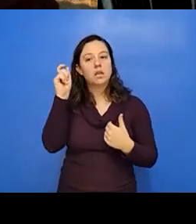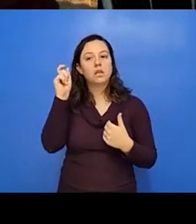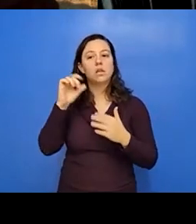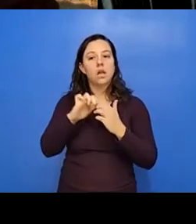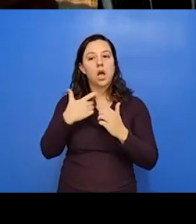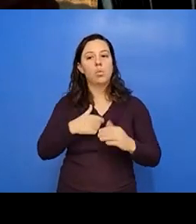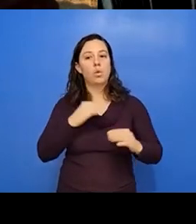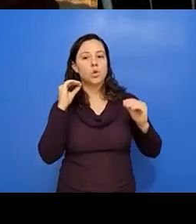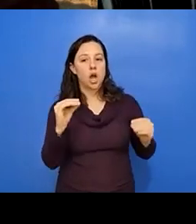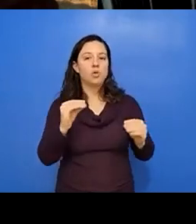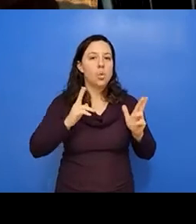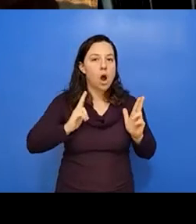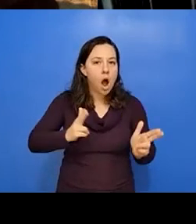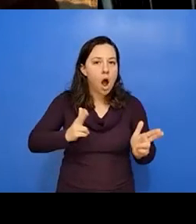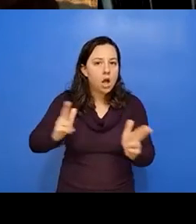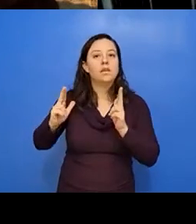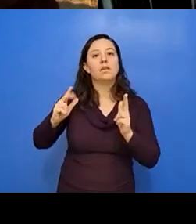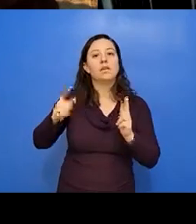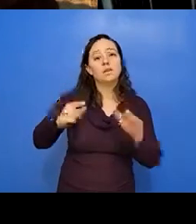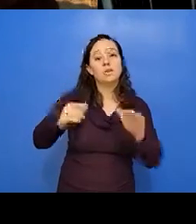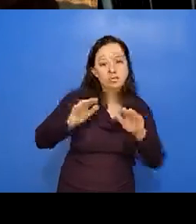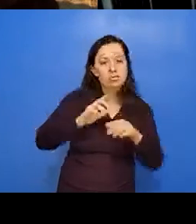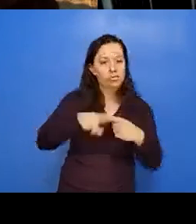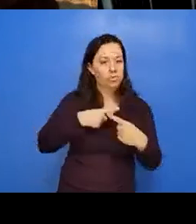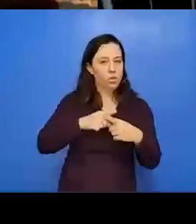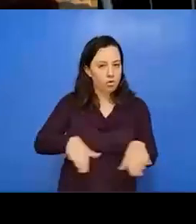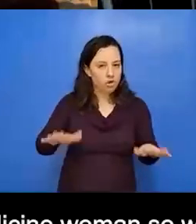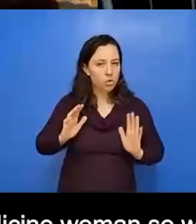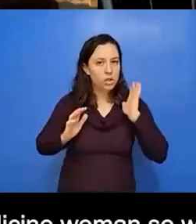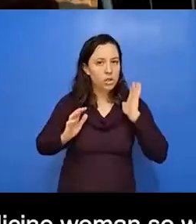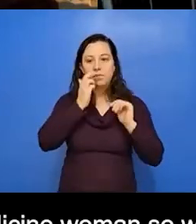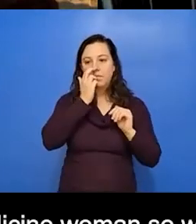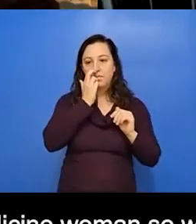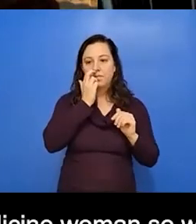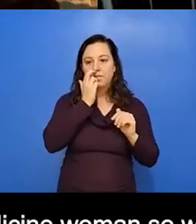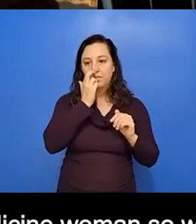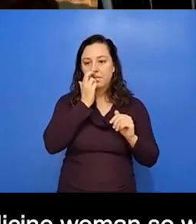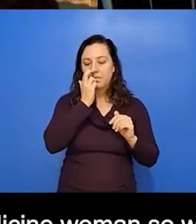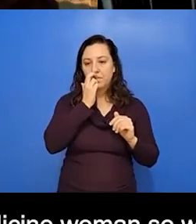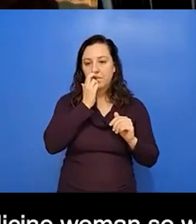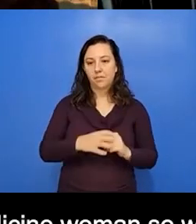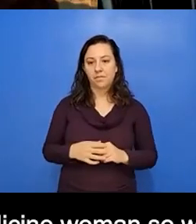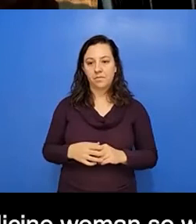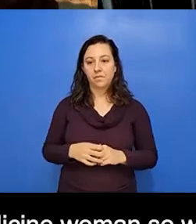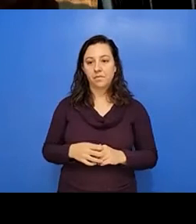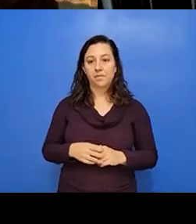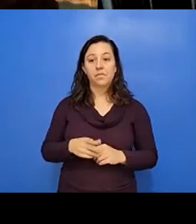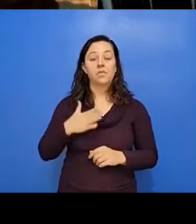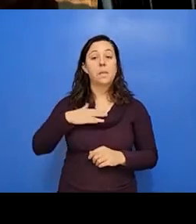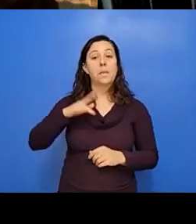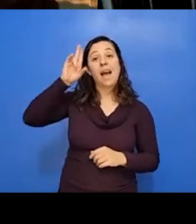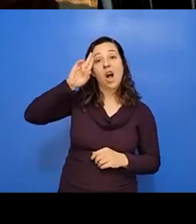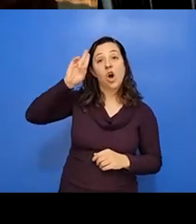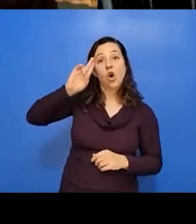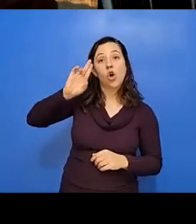to hunt as children and the way we were taught. Um, my, my uncle's mother was a